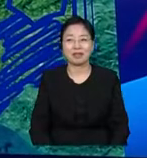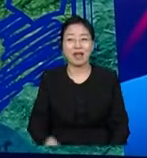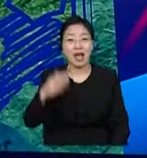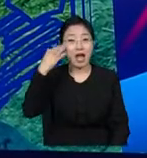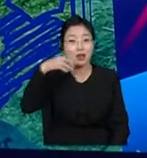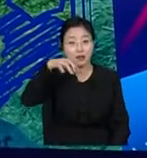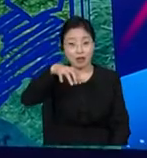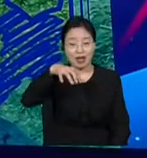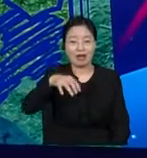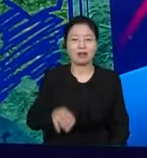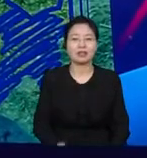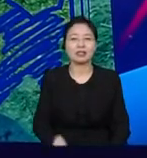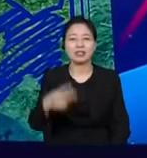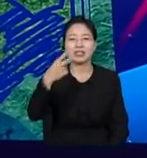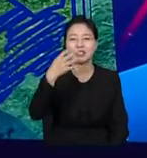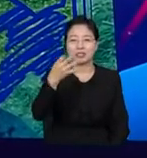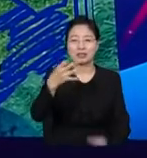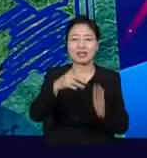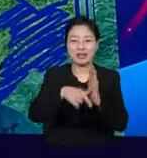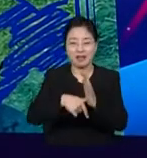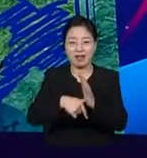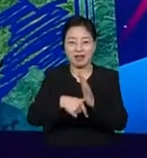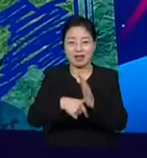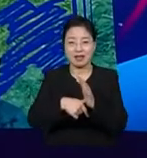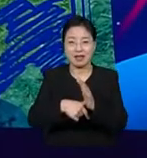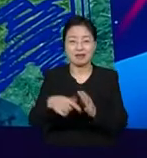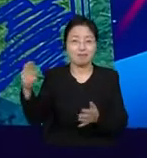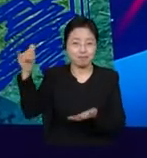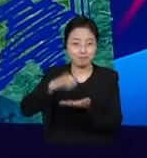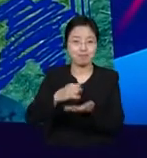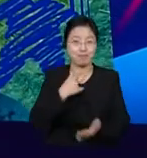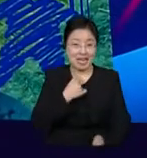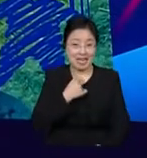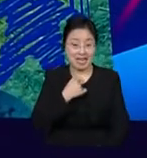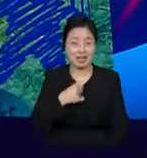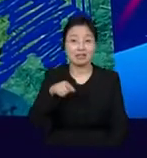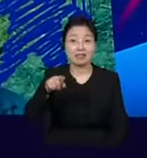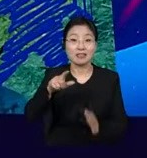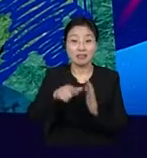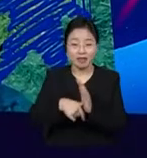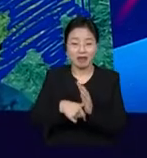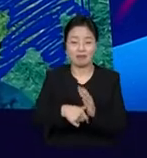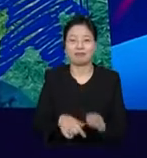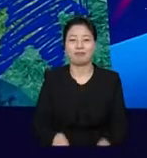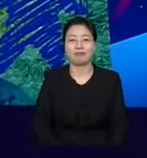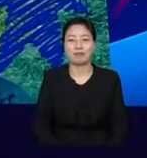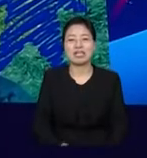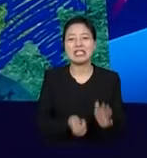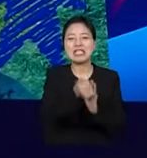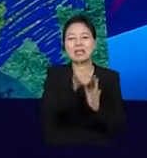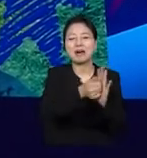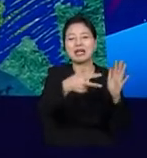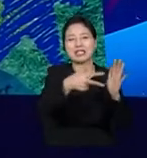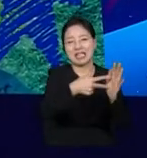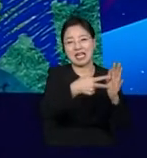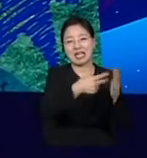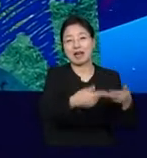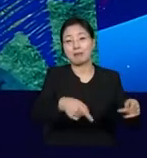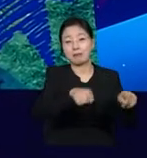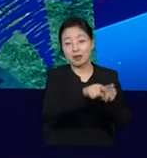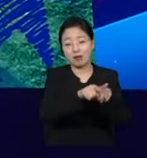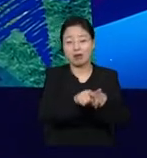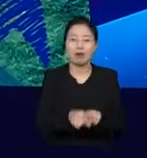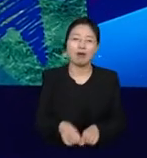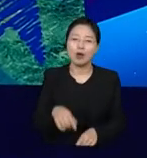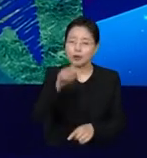2014 working with the Hope Institute to try and get this idea into civil society. But since the very